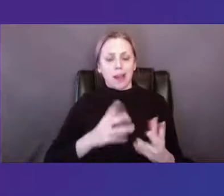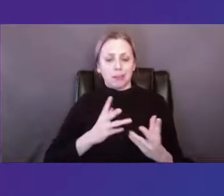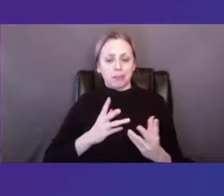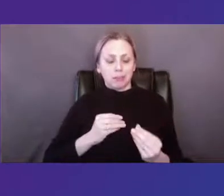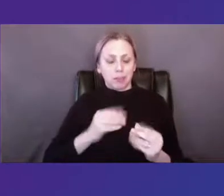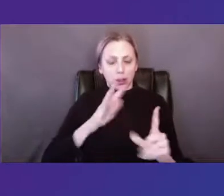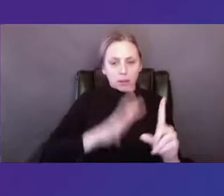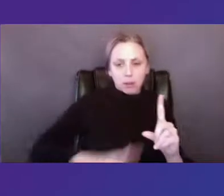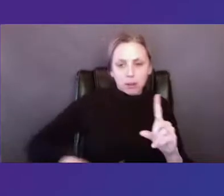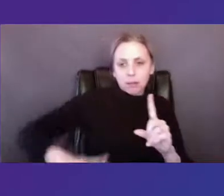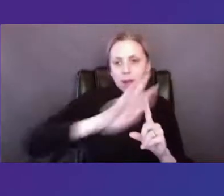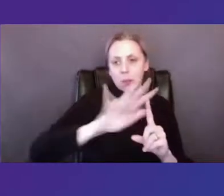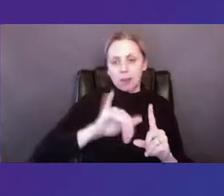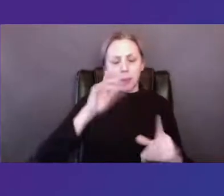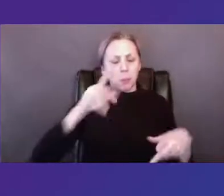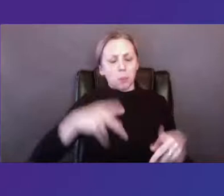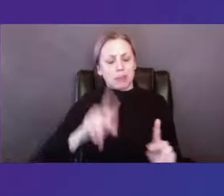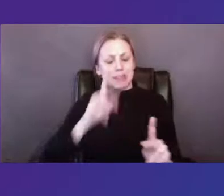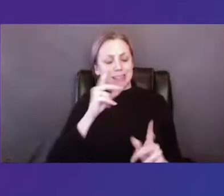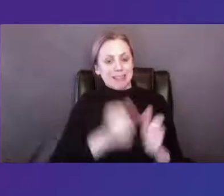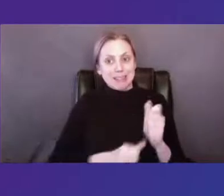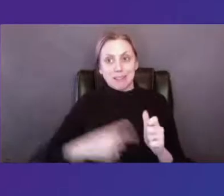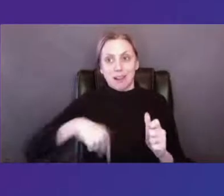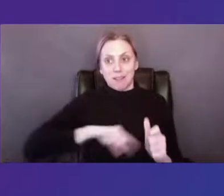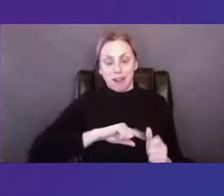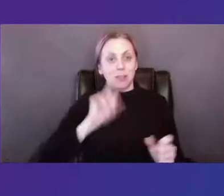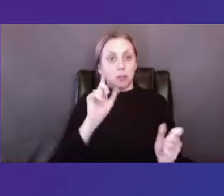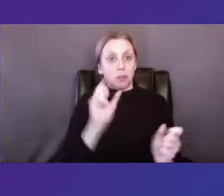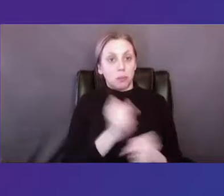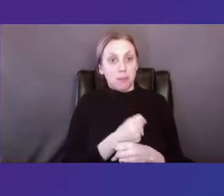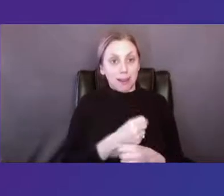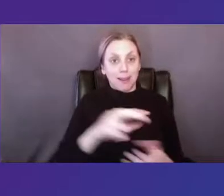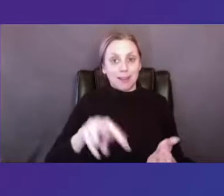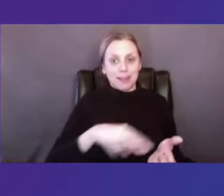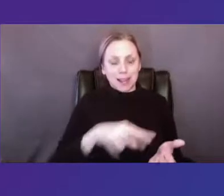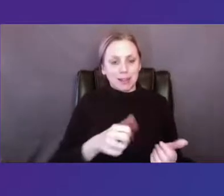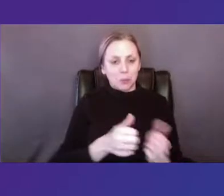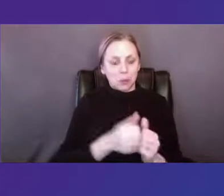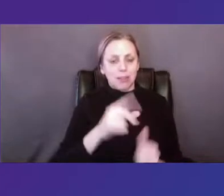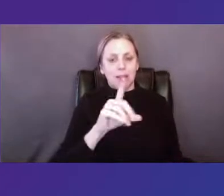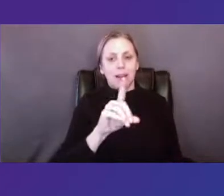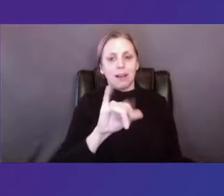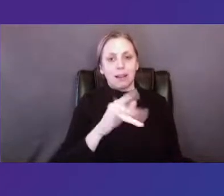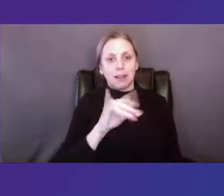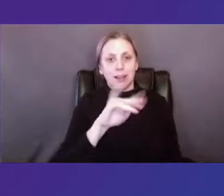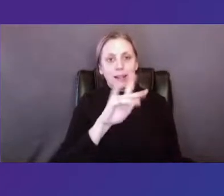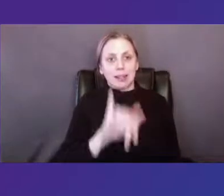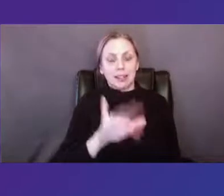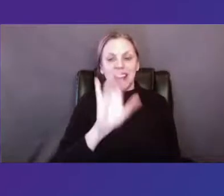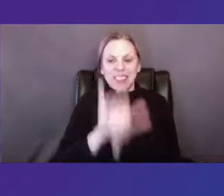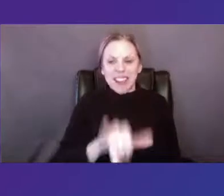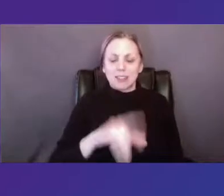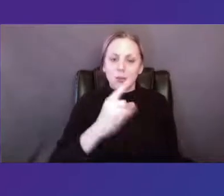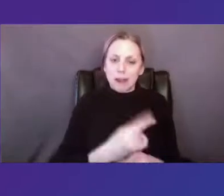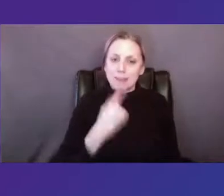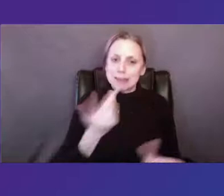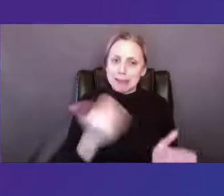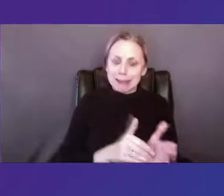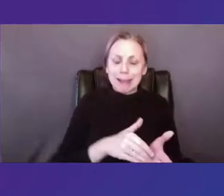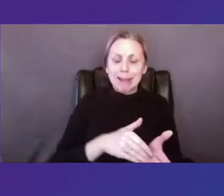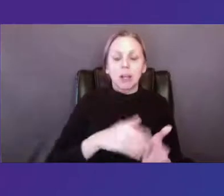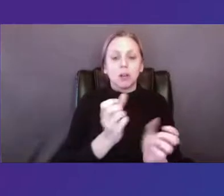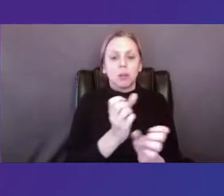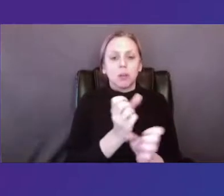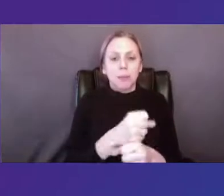that allows each of us to make dance with dignity that's right to make dance